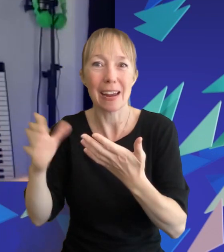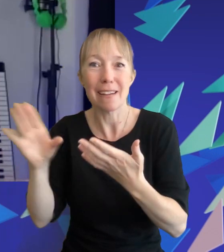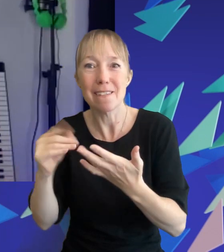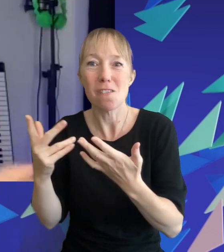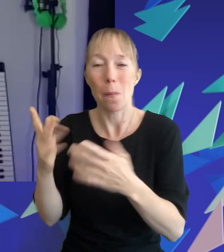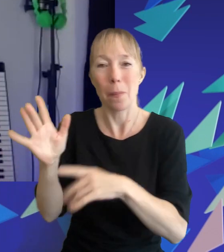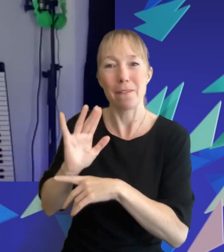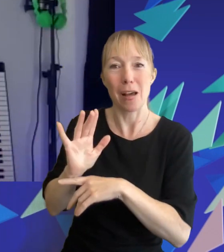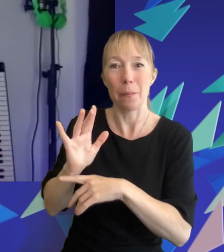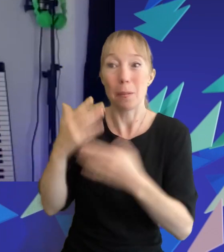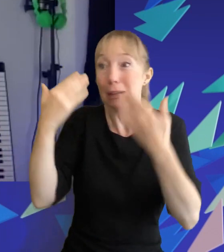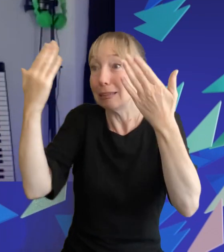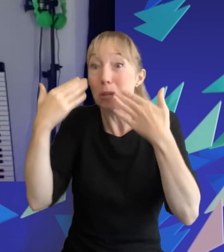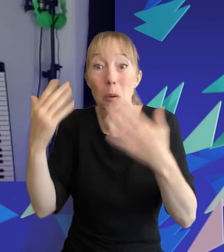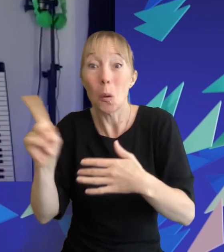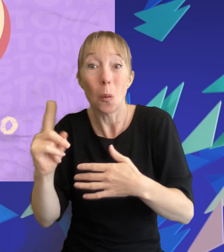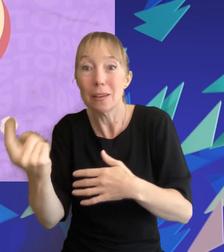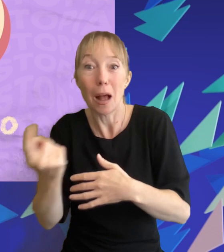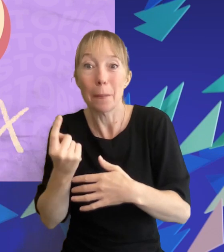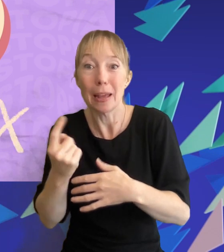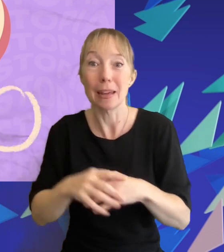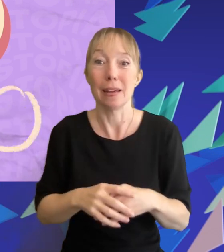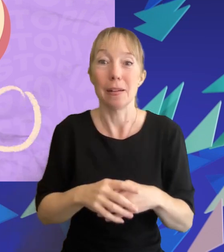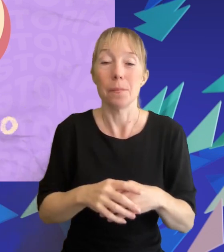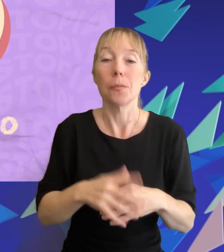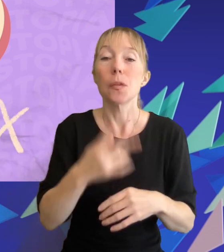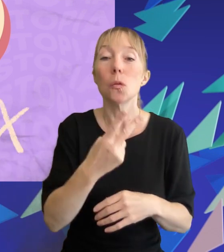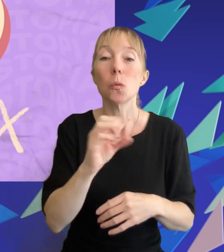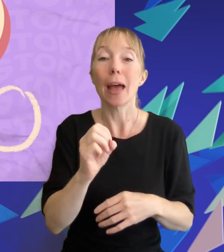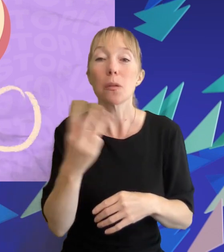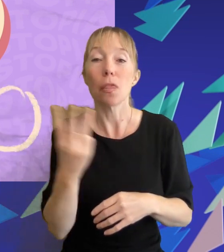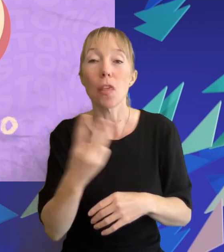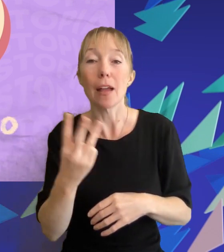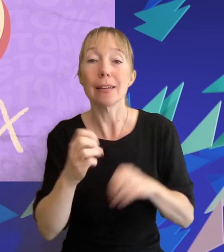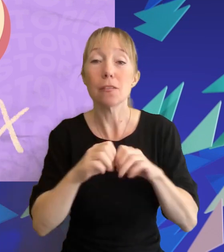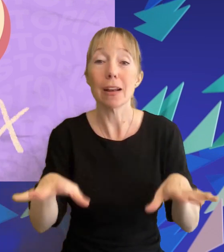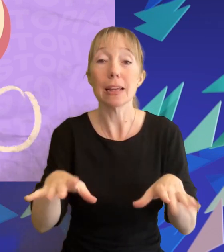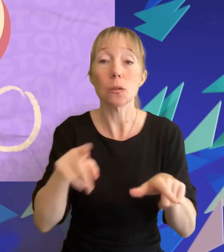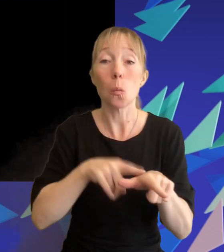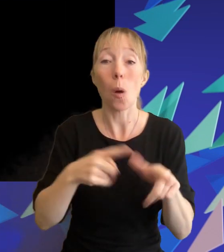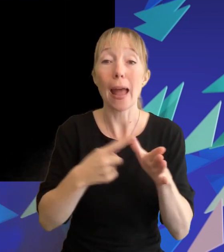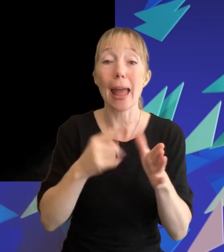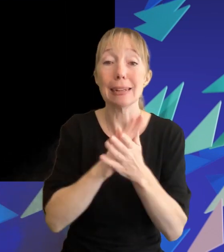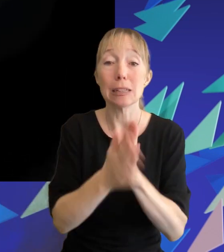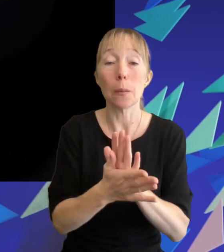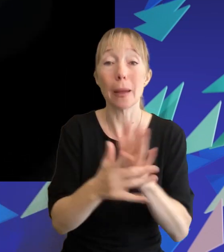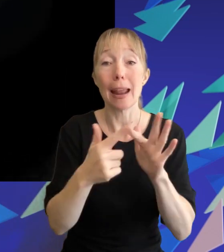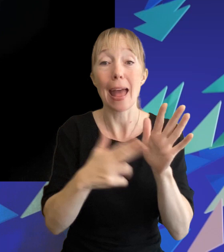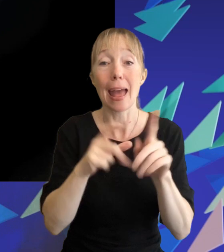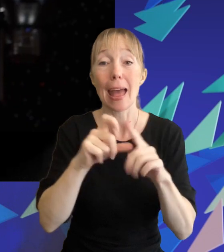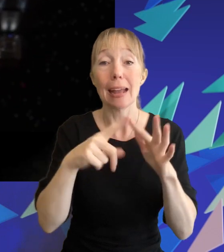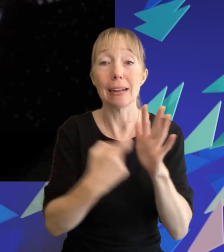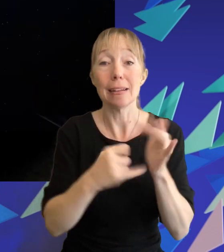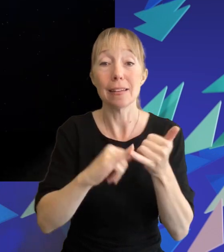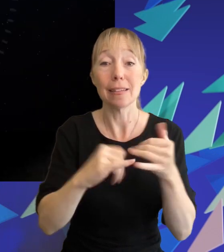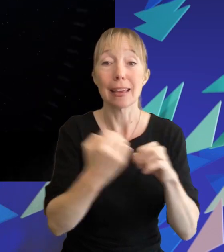perspective of having no idea what was going to happen 2013 also saw the release of ya dystopias and this game and the host